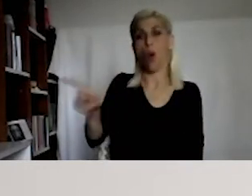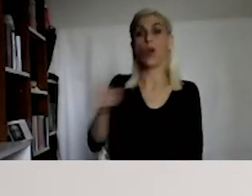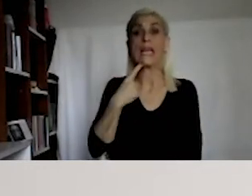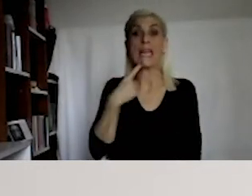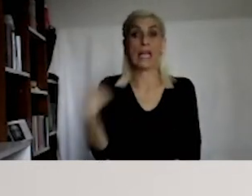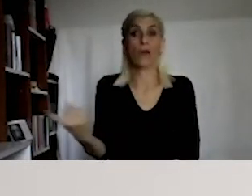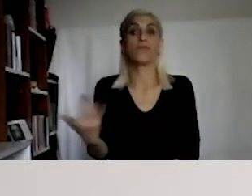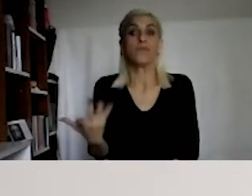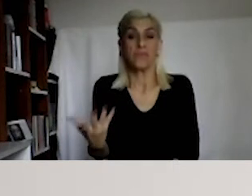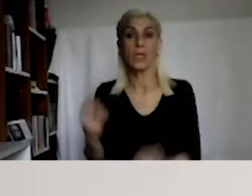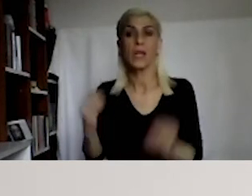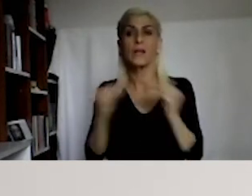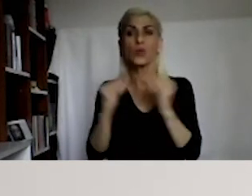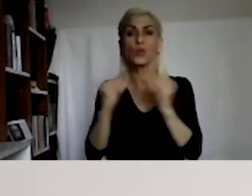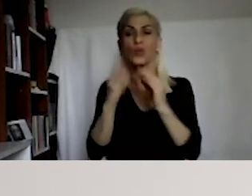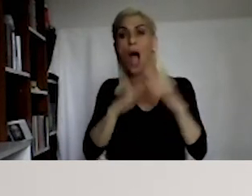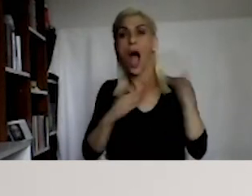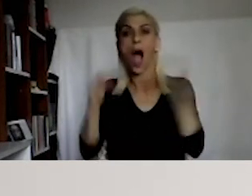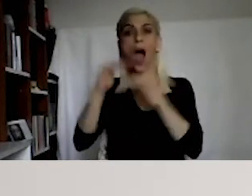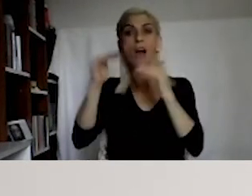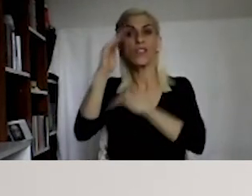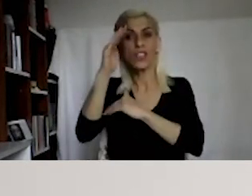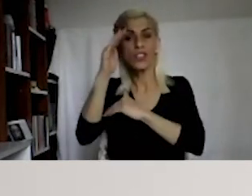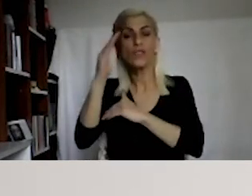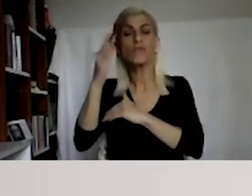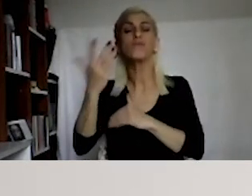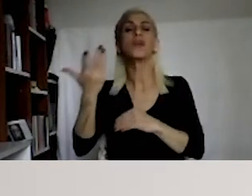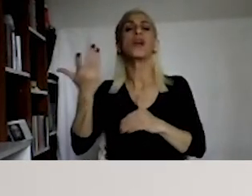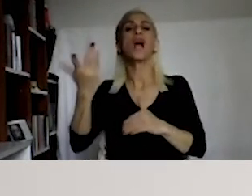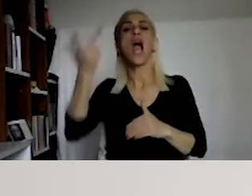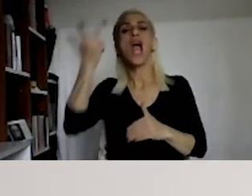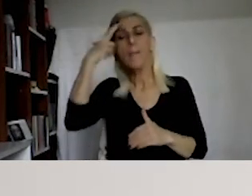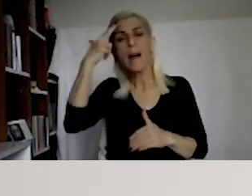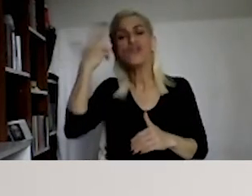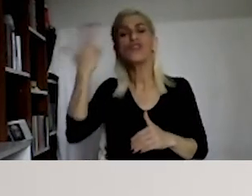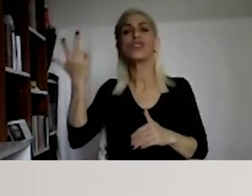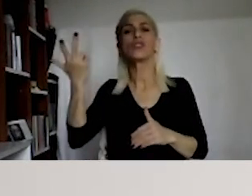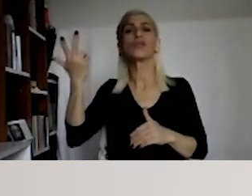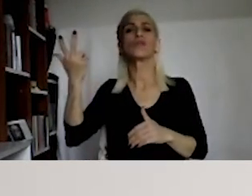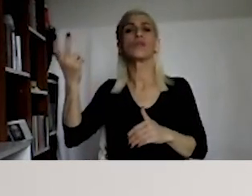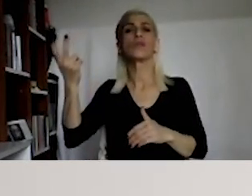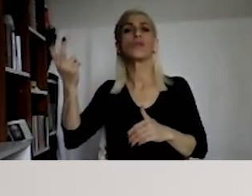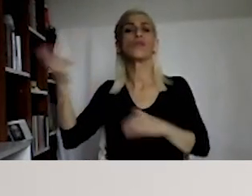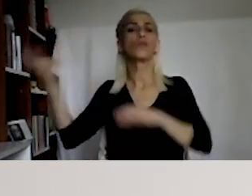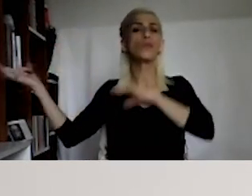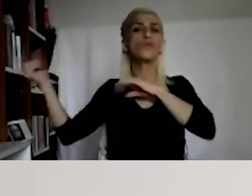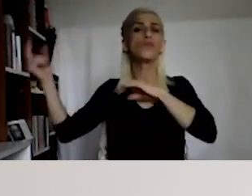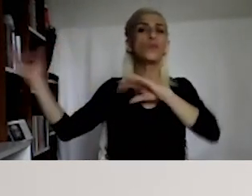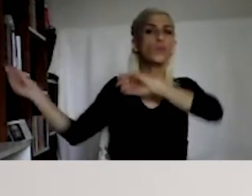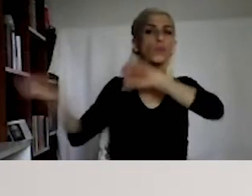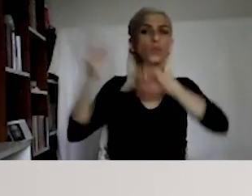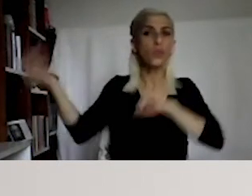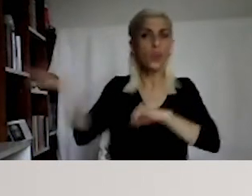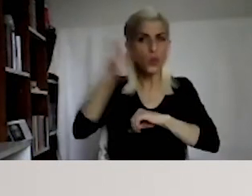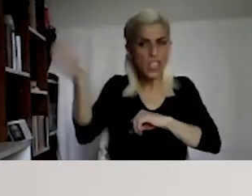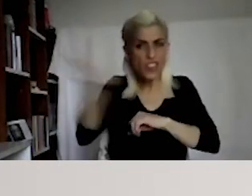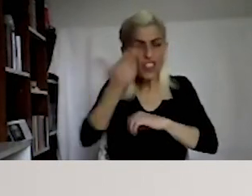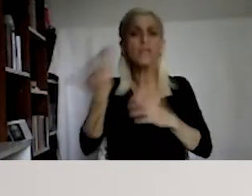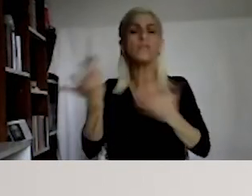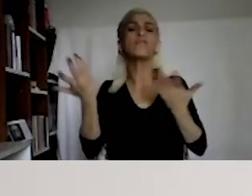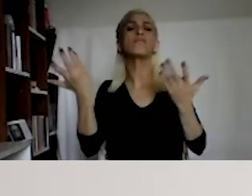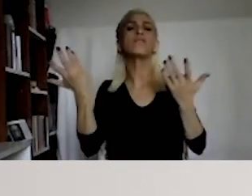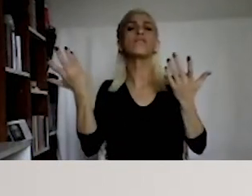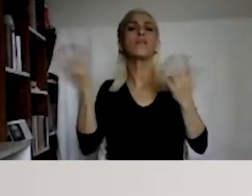if there is an increase in the rates of crimes, those politicians think it's because of the foreigners, and they utter this in their